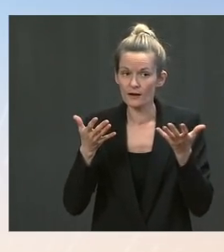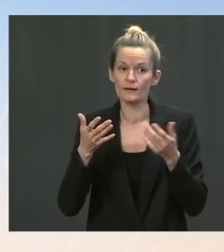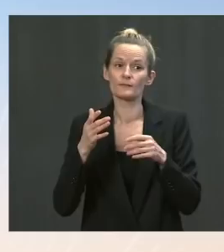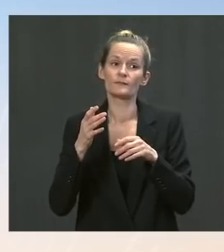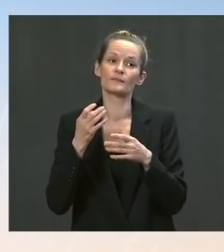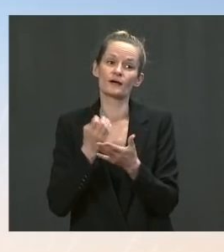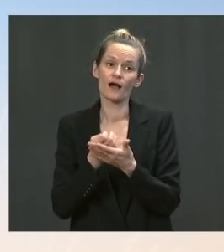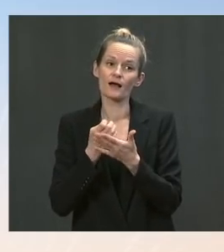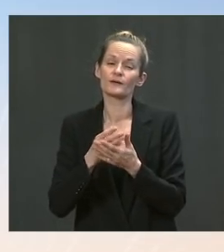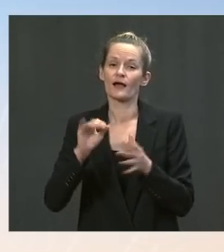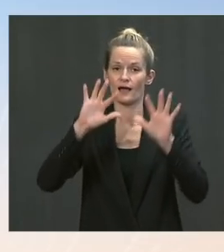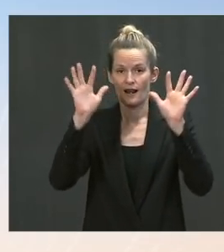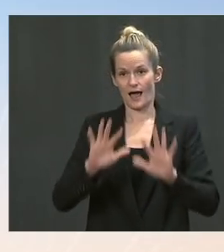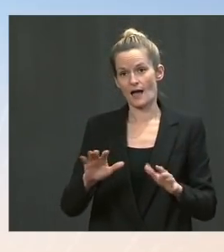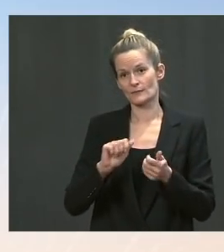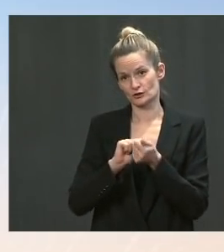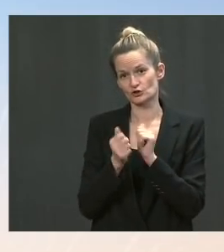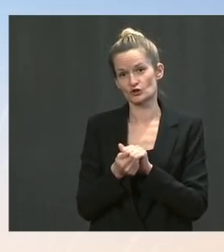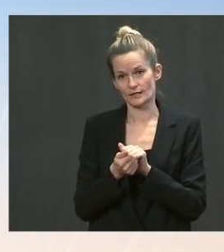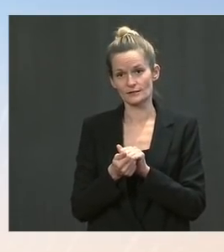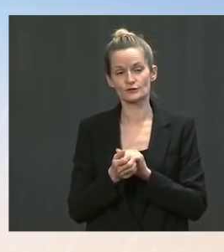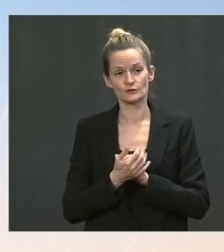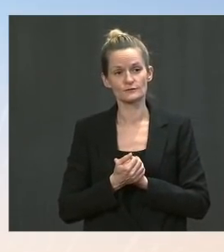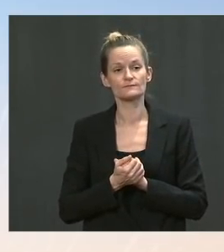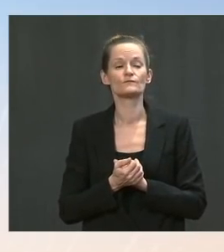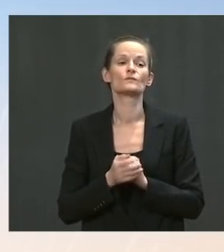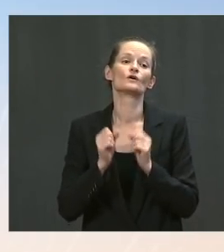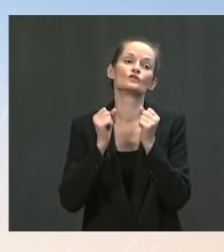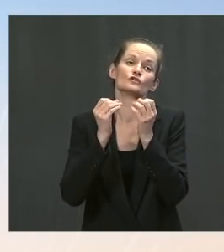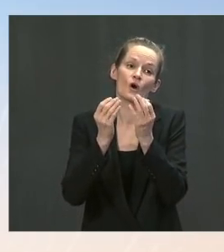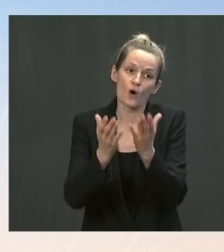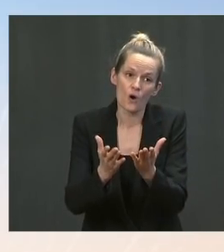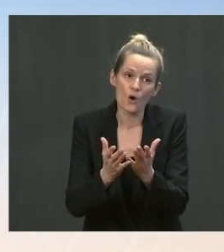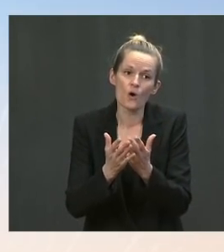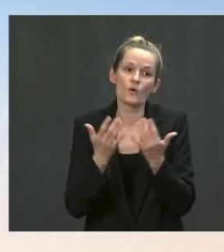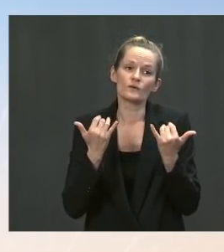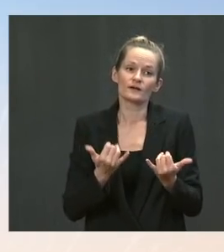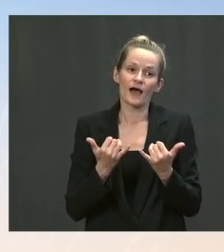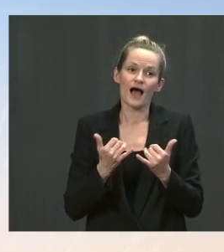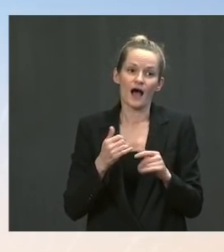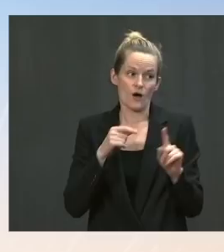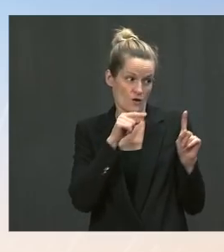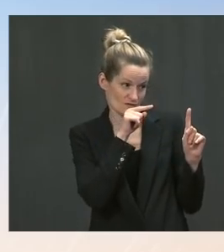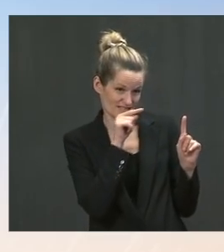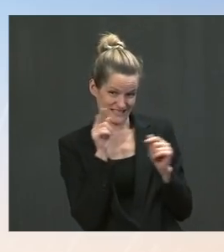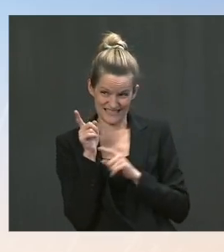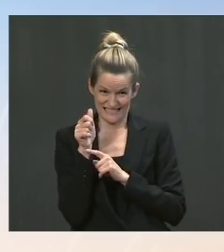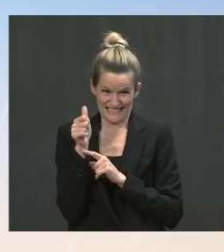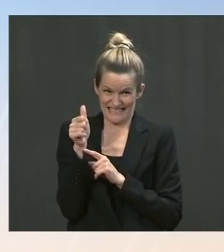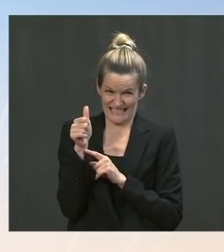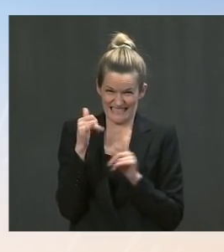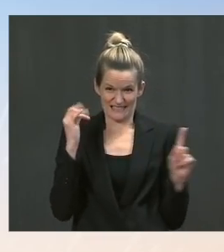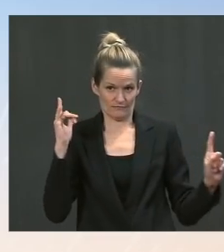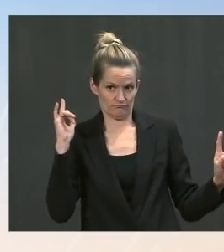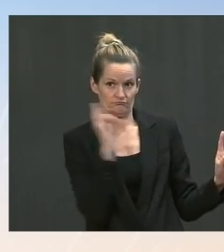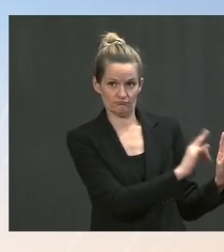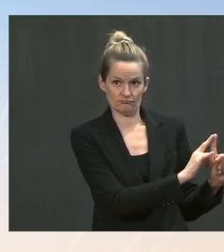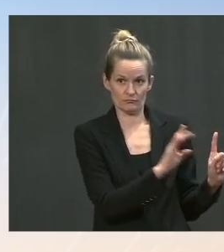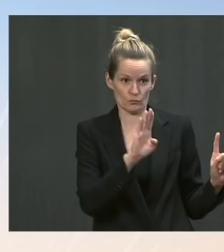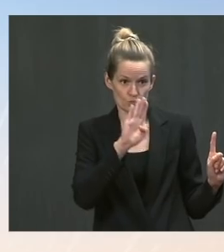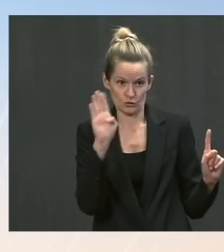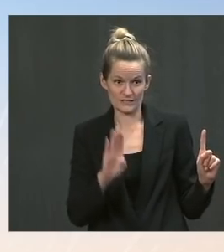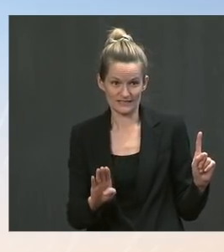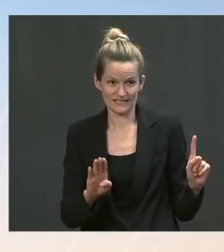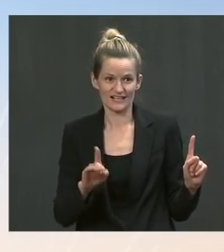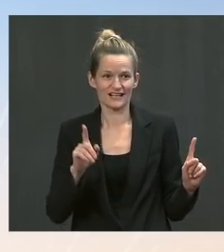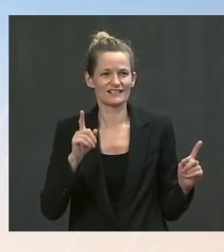National Security Advisor's first trip there, shows how important our relationship with Brazil and Argentina is. The Did he pressure President